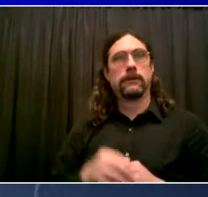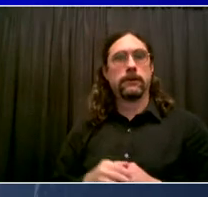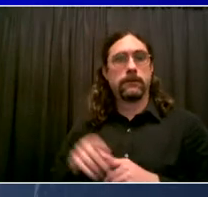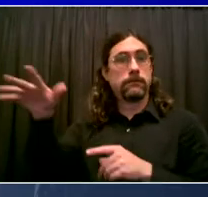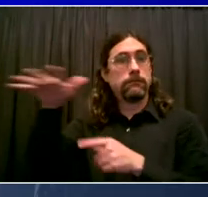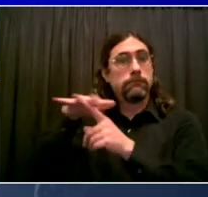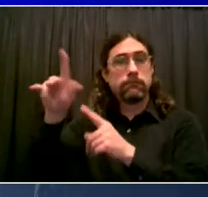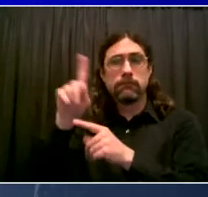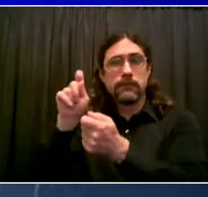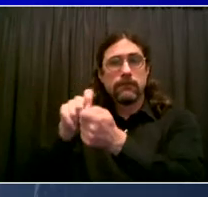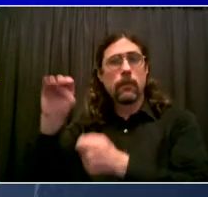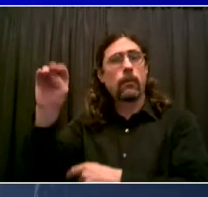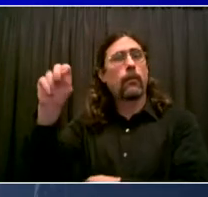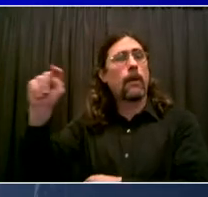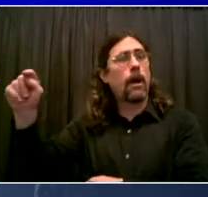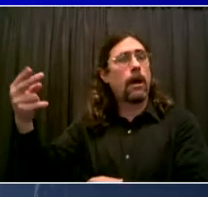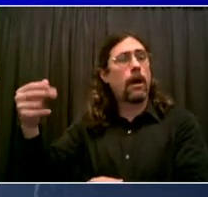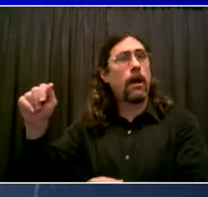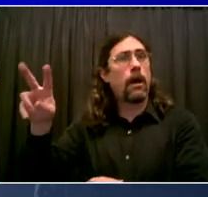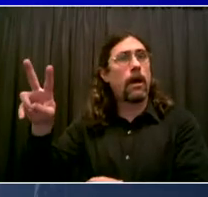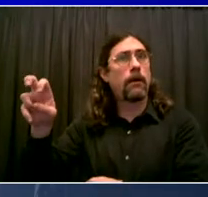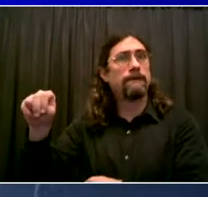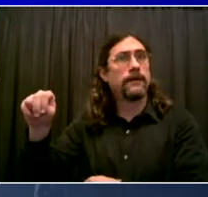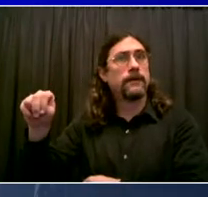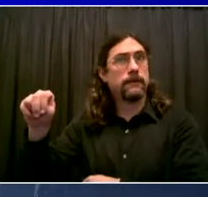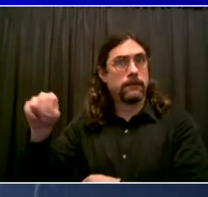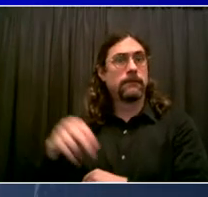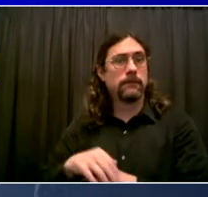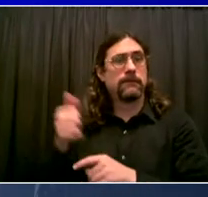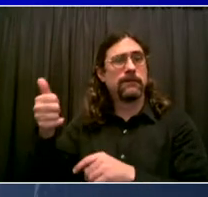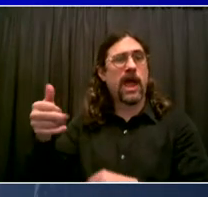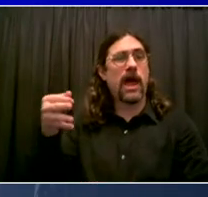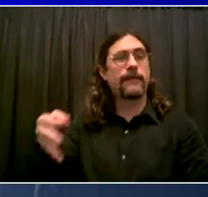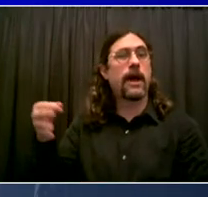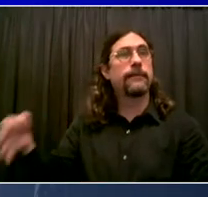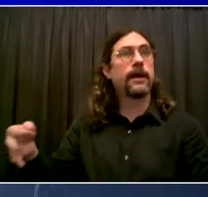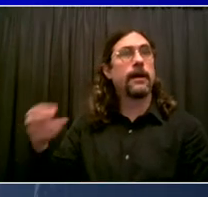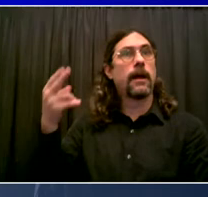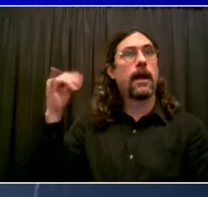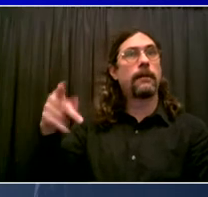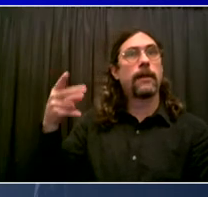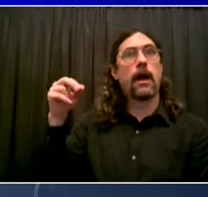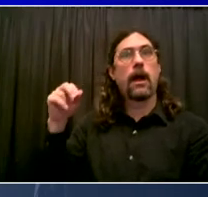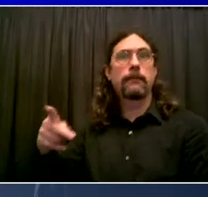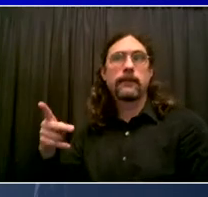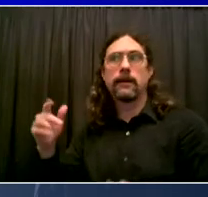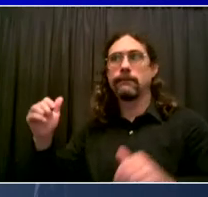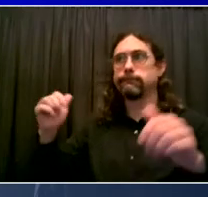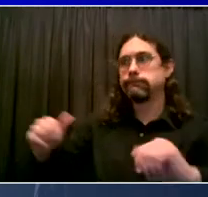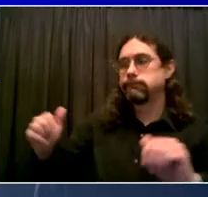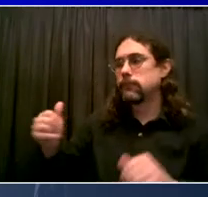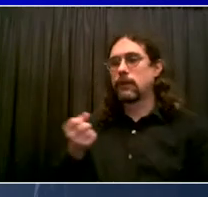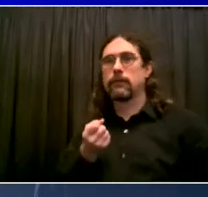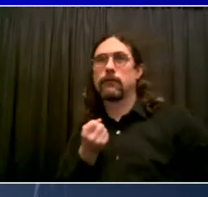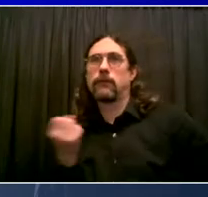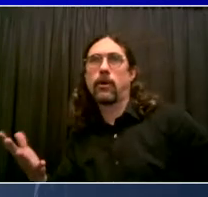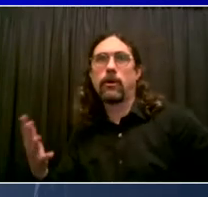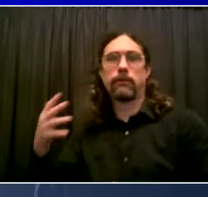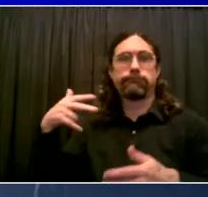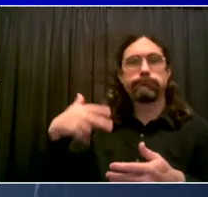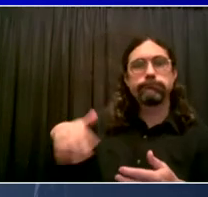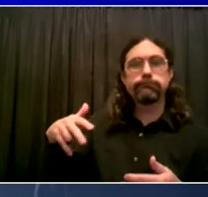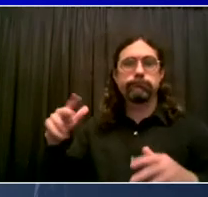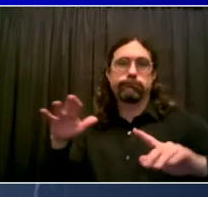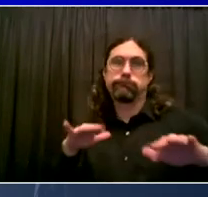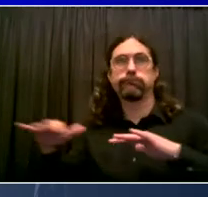poetry by Bronx artists. And then, also tomorrow, in Williamsburg, Brooklyn, LeMay, the theater